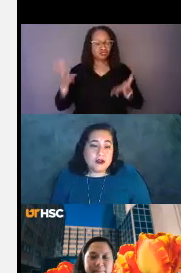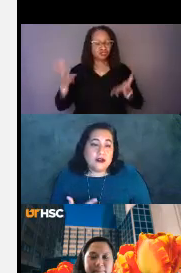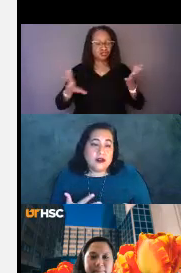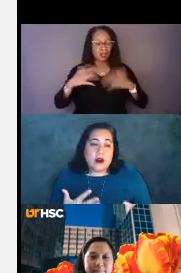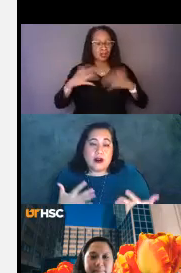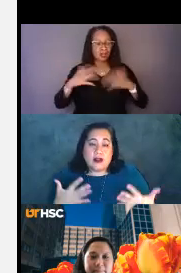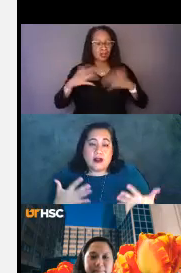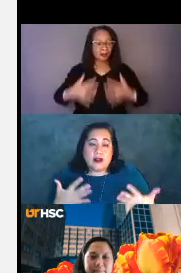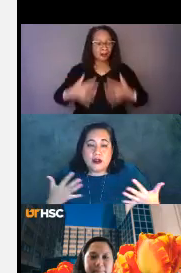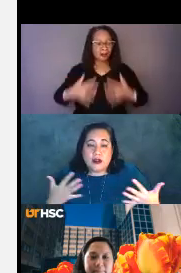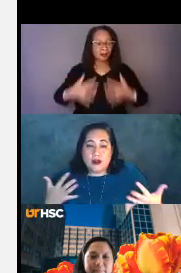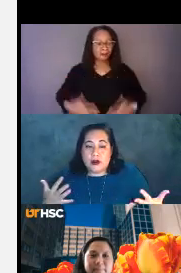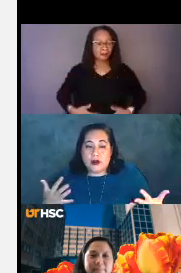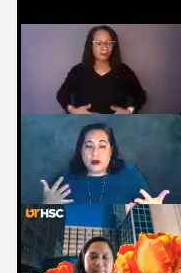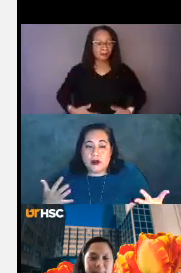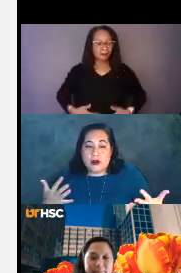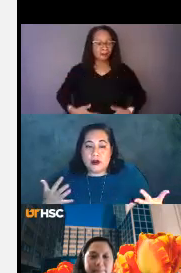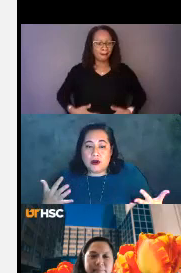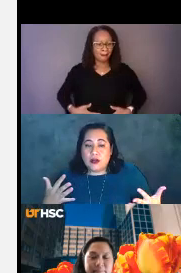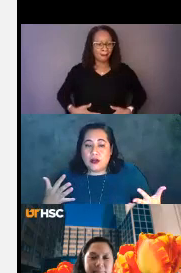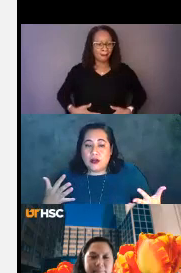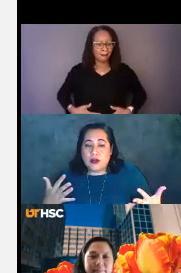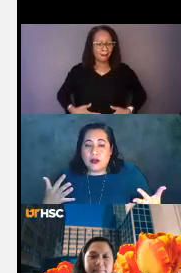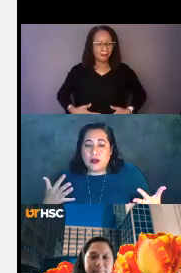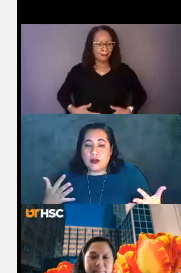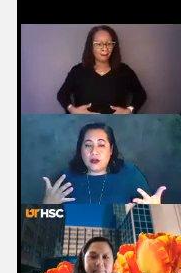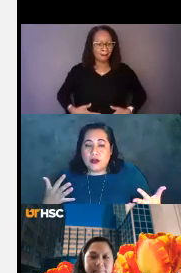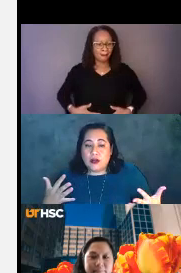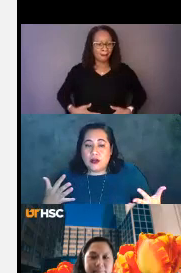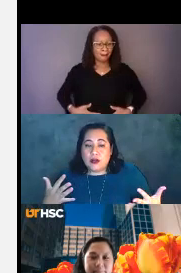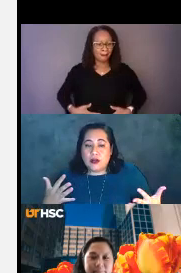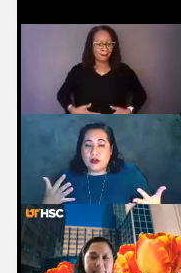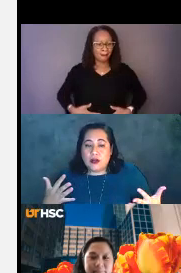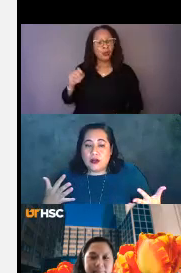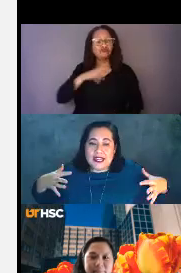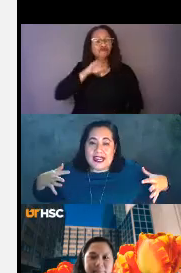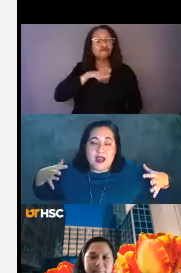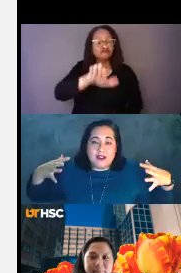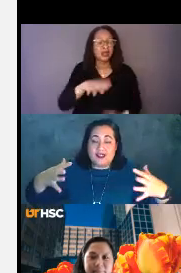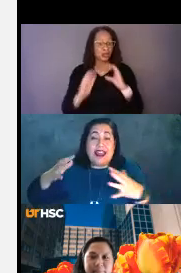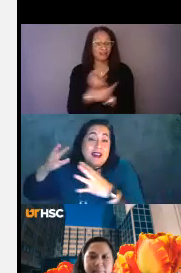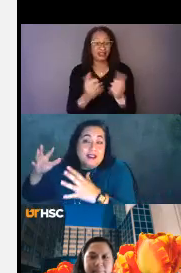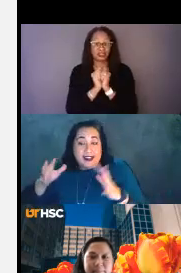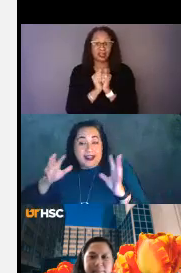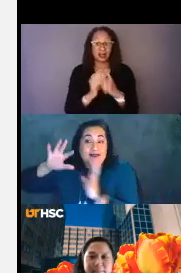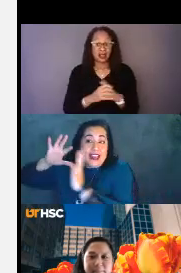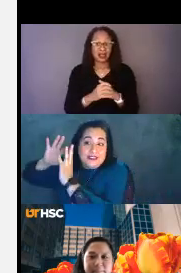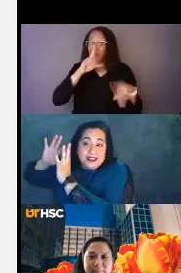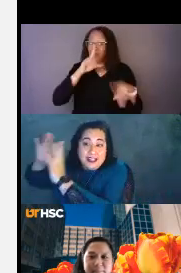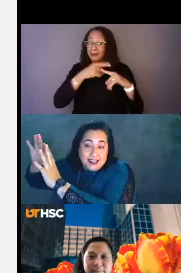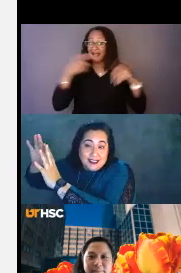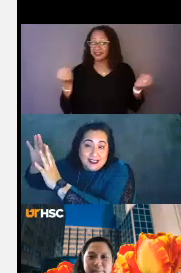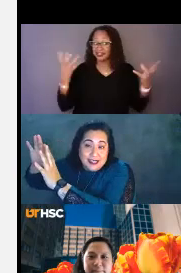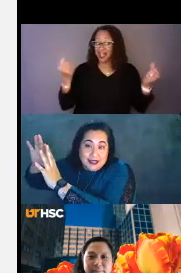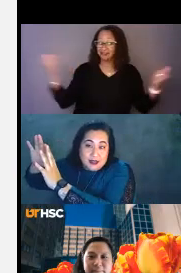posture, our tone. So we communicate, and I'm not even, I've not even yet